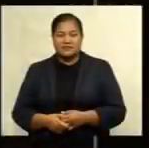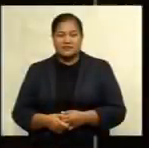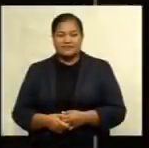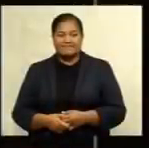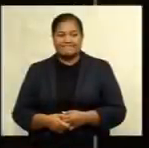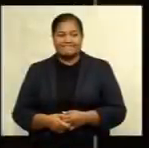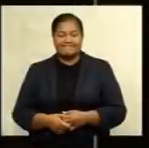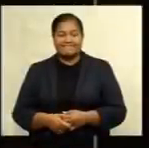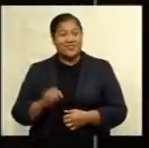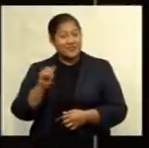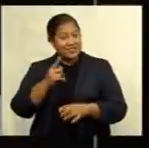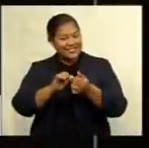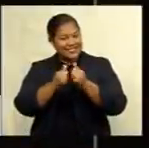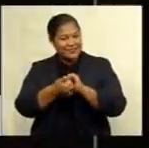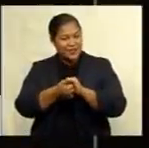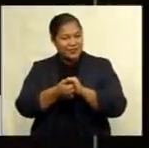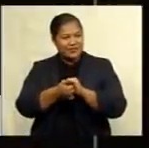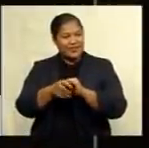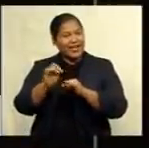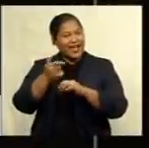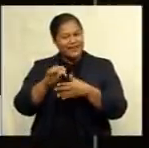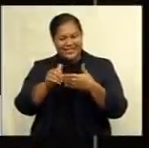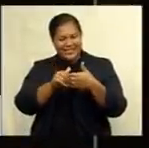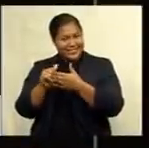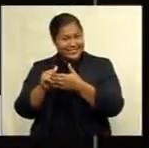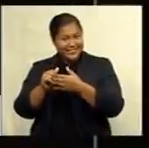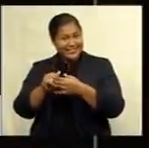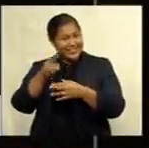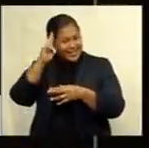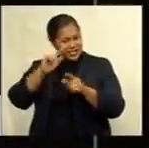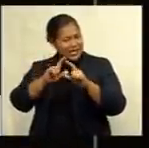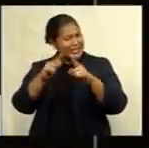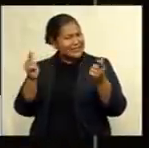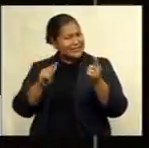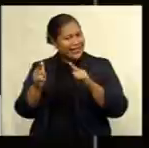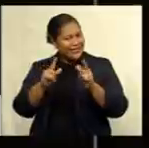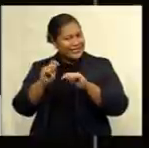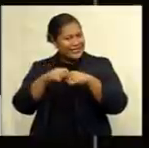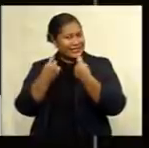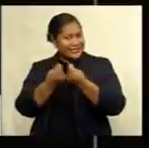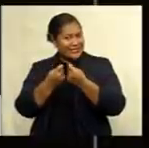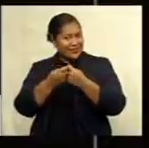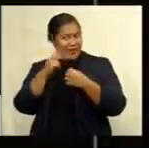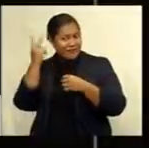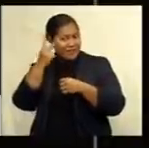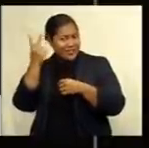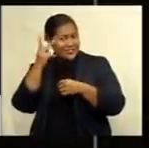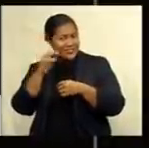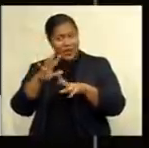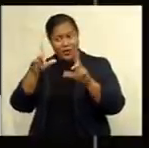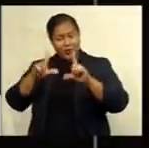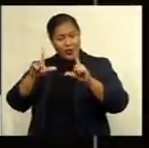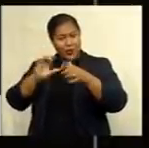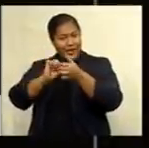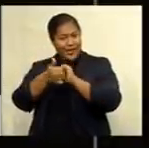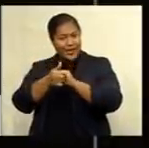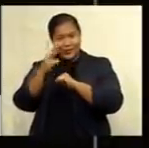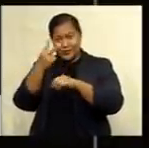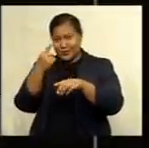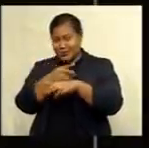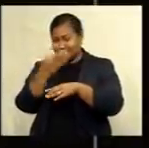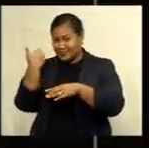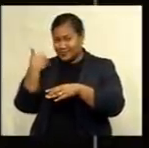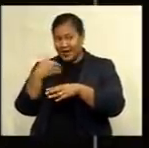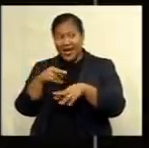First up in sports, after guiding the national side to glory at the Tokyo Games two weeks ago, Fiji's most successful rugby